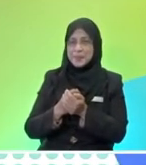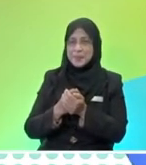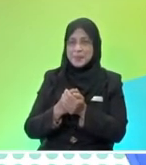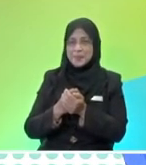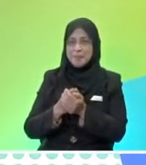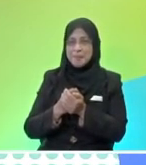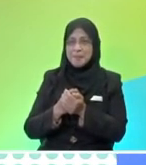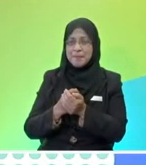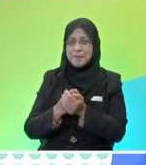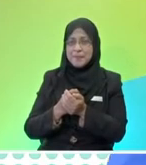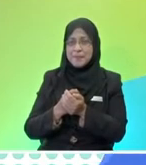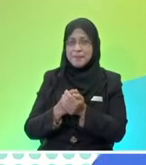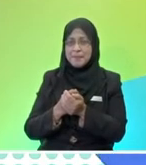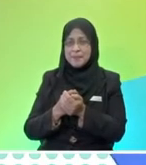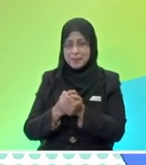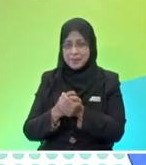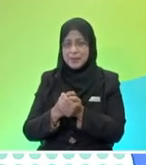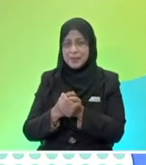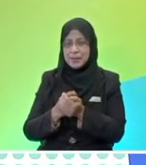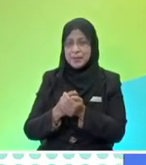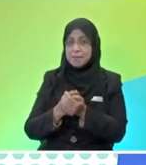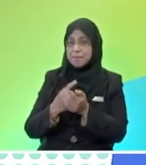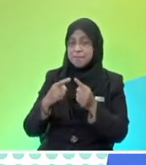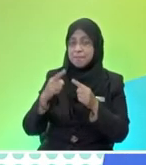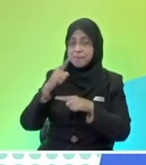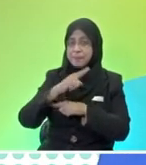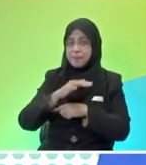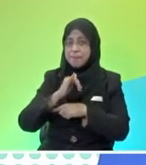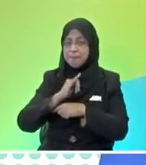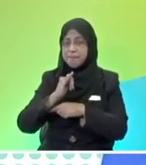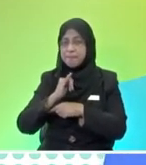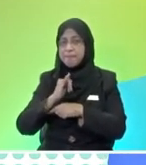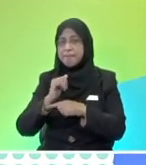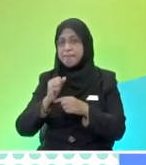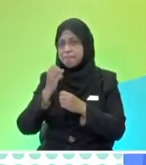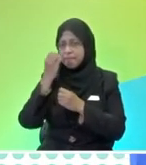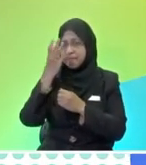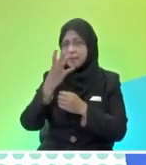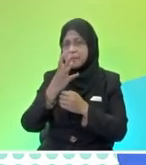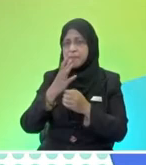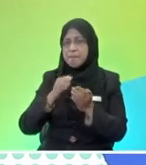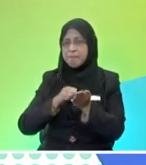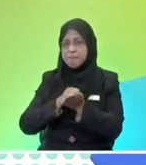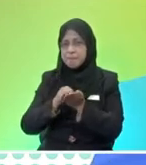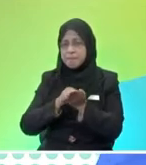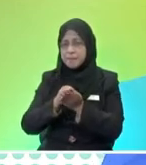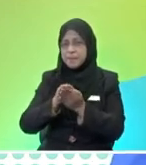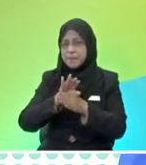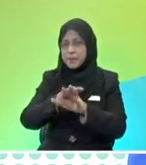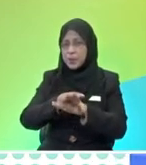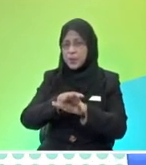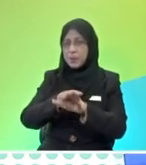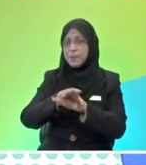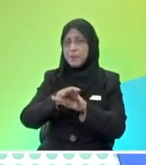hi i am simanjali today i'm going to explain about fictional force for ice skating